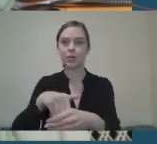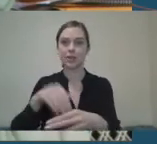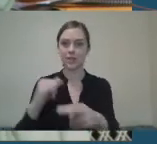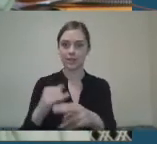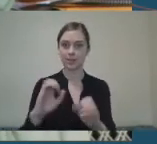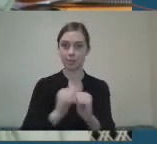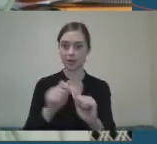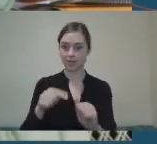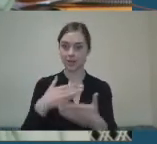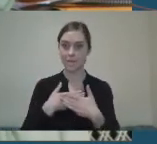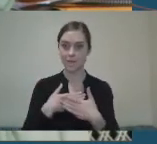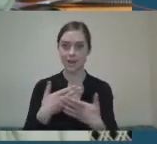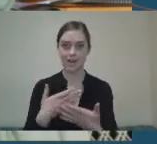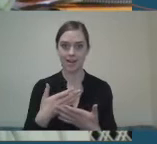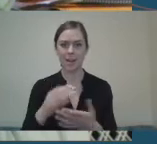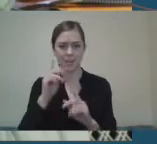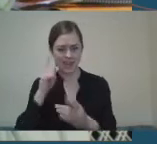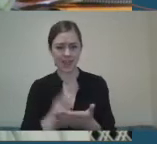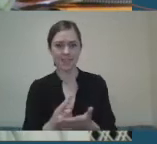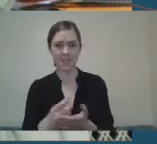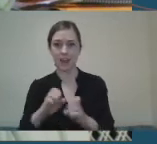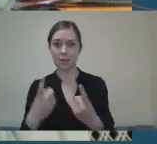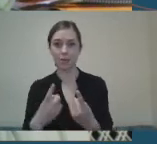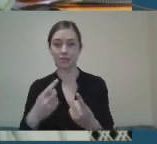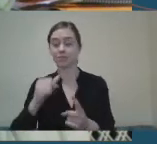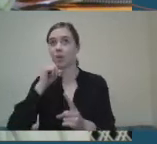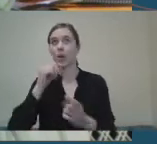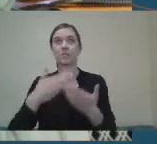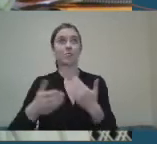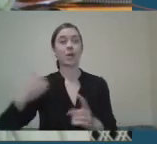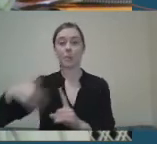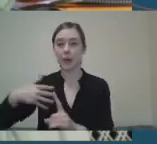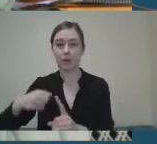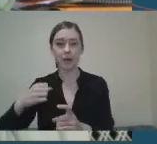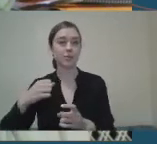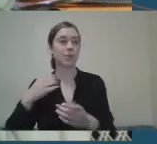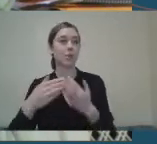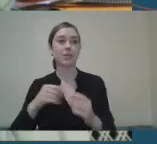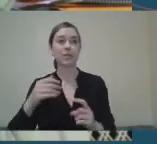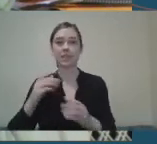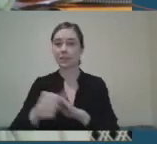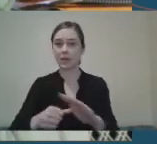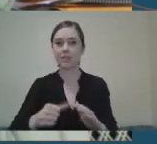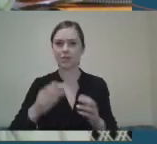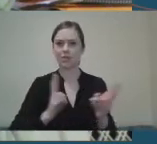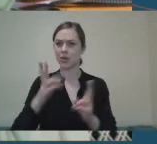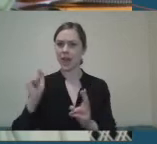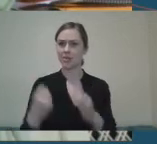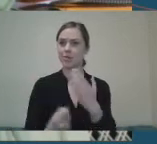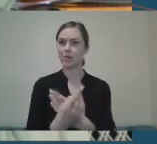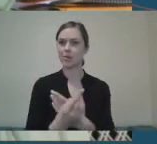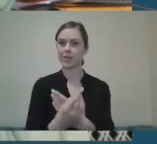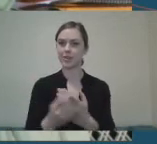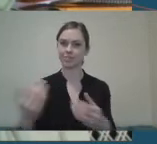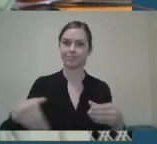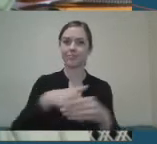that they love. And I believe that everyone, no matter what their background or circumstances, should have the opportunity to participate in sport and physical activity of